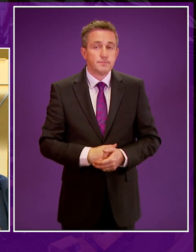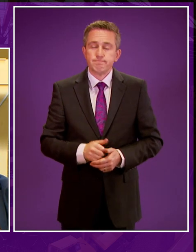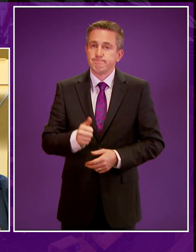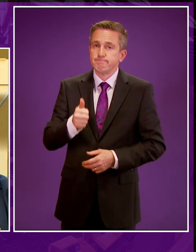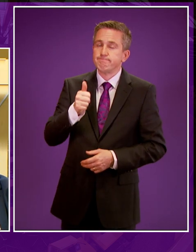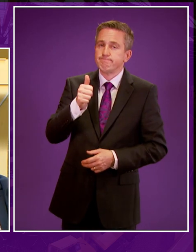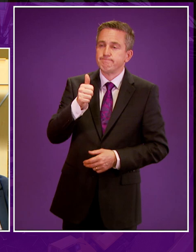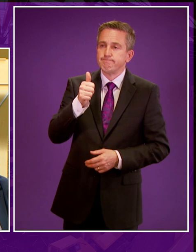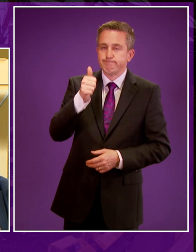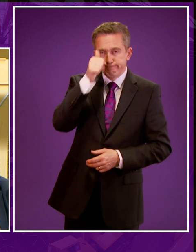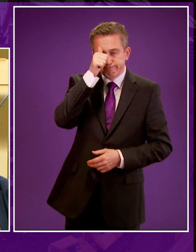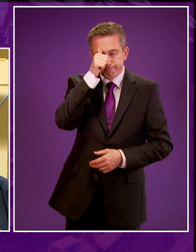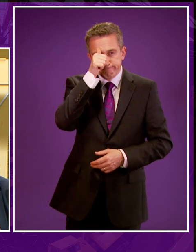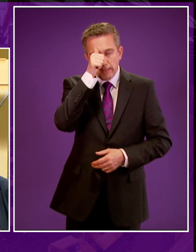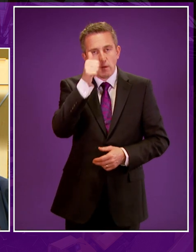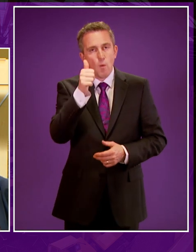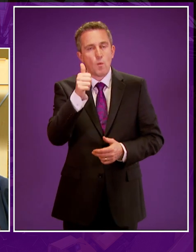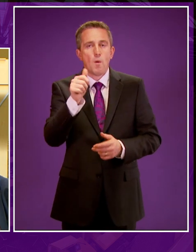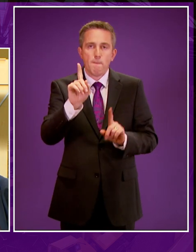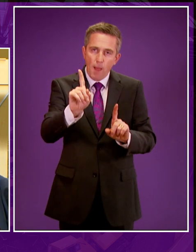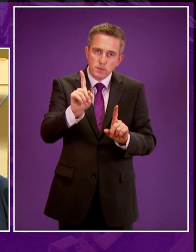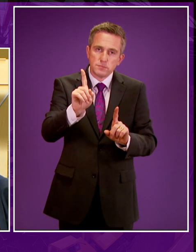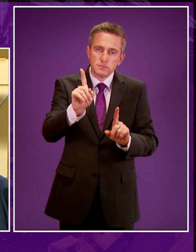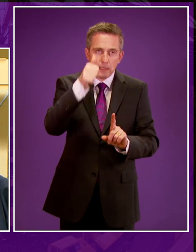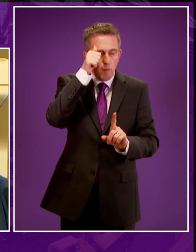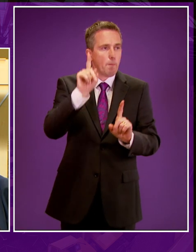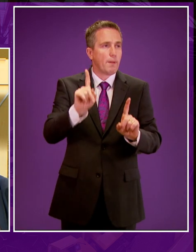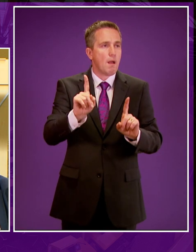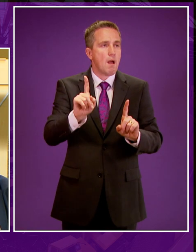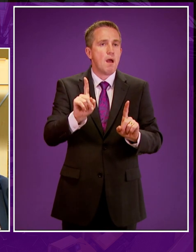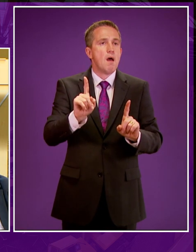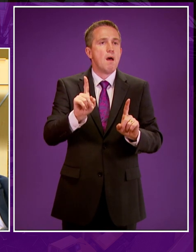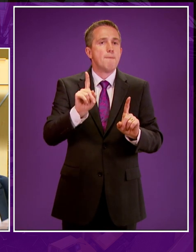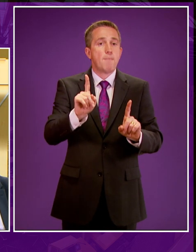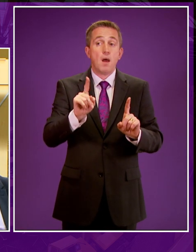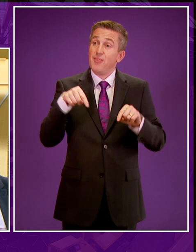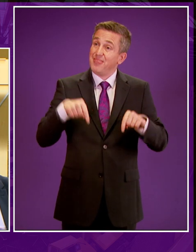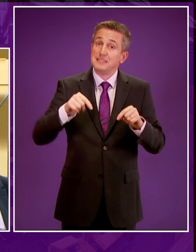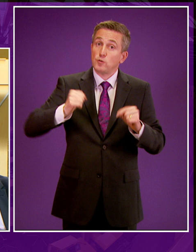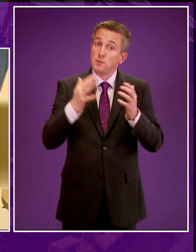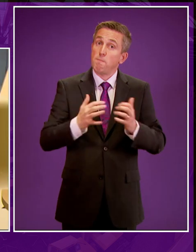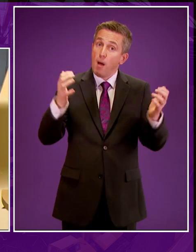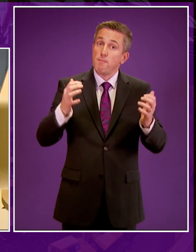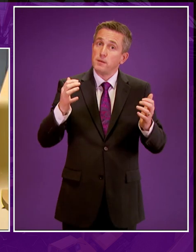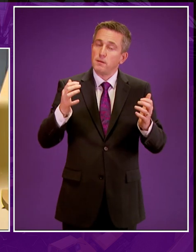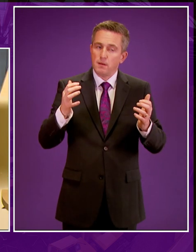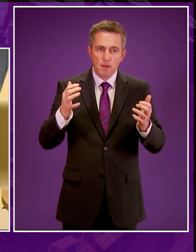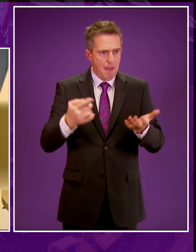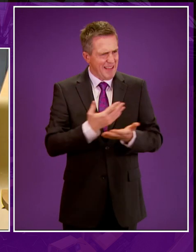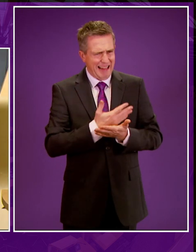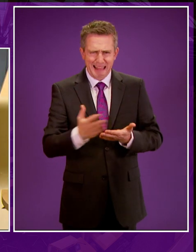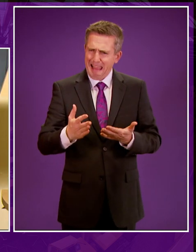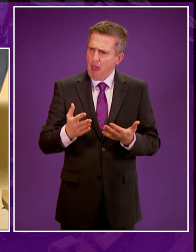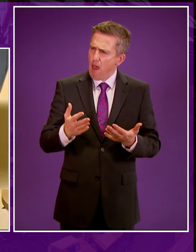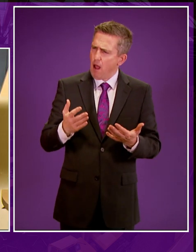I recognise the point that Mr Whiteman is making, but I would say to him this. We have it in the scope of this parliament to express a strong view here